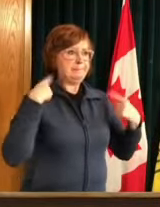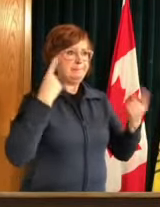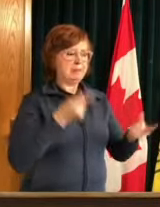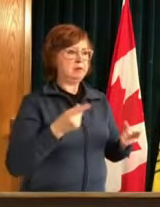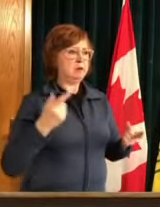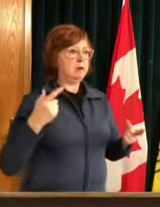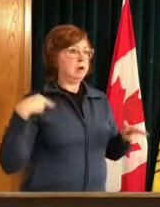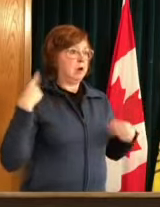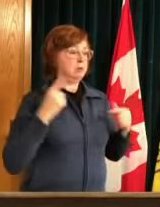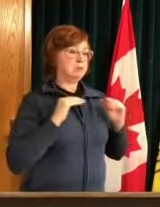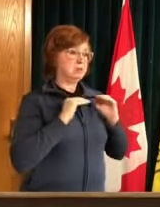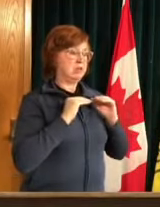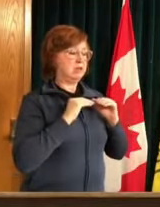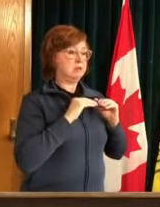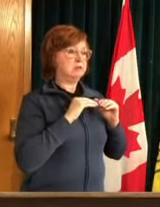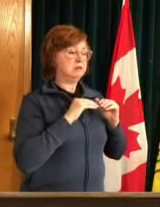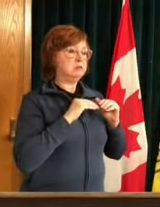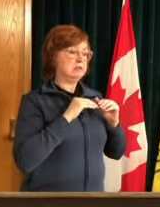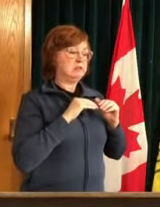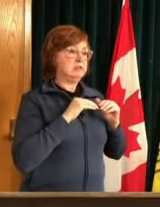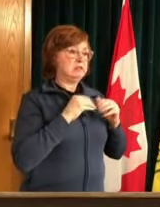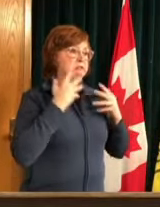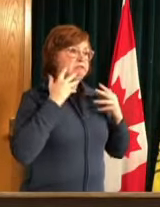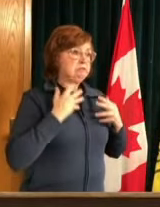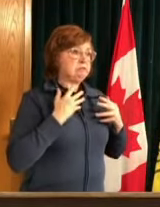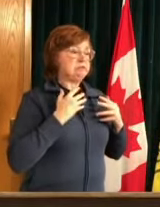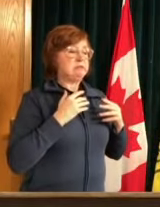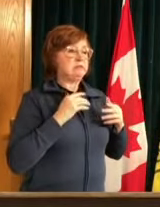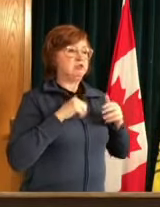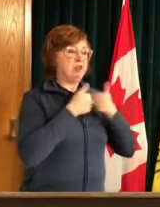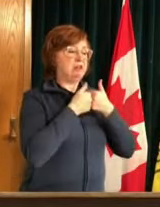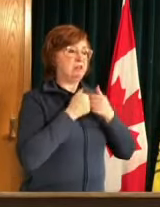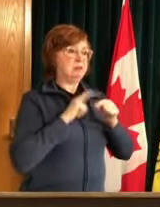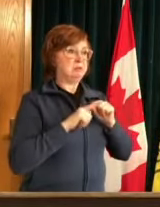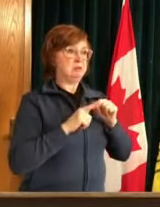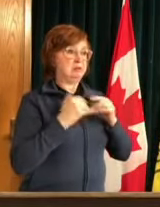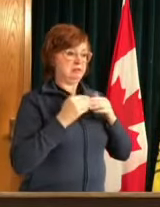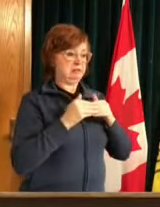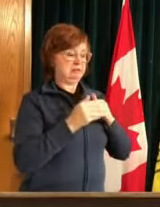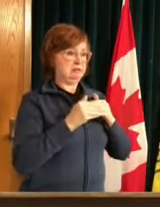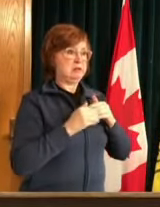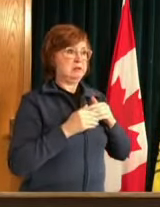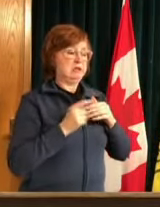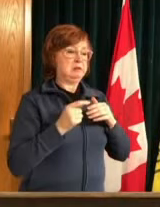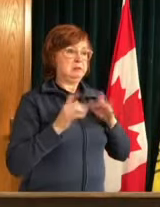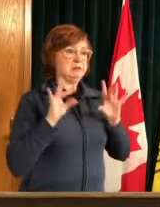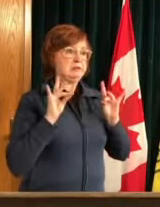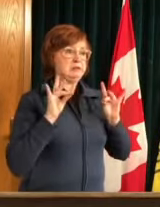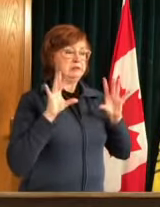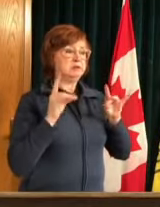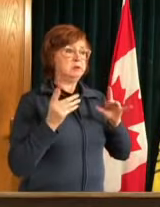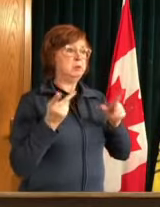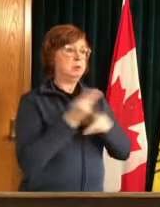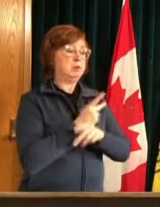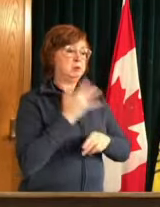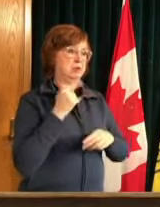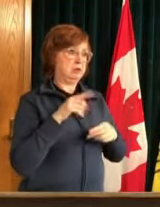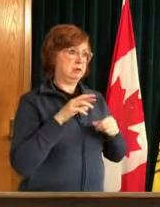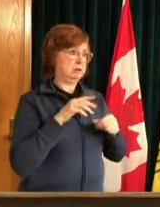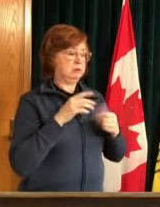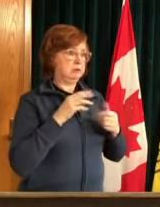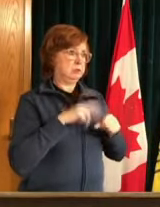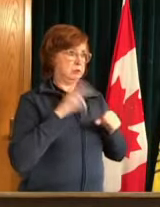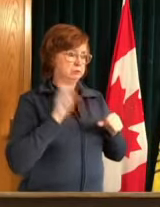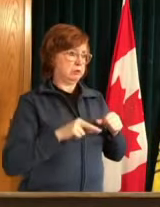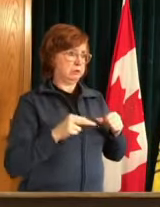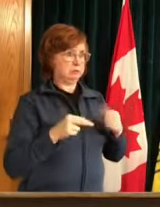in particular here uh in our in our capital city in the surrounding area and then the second piece is is uh the second job that we